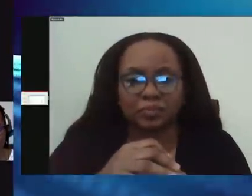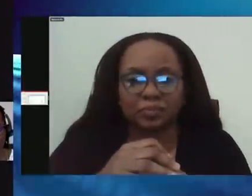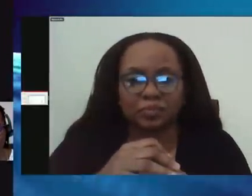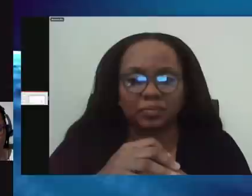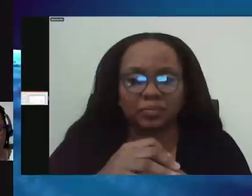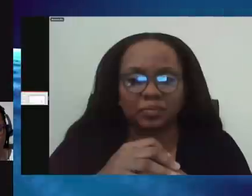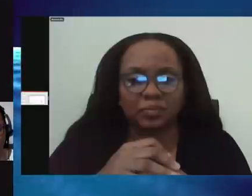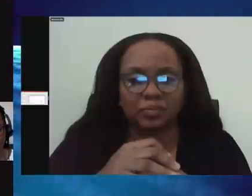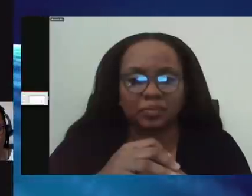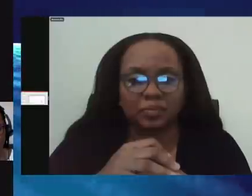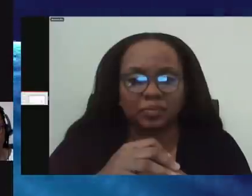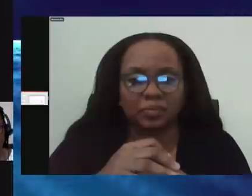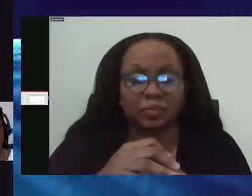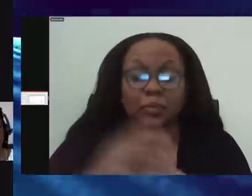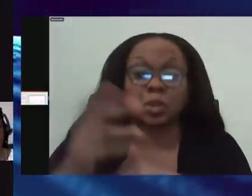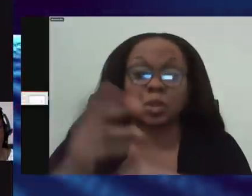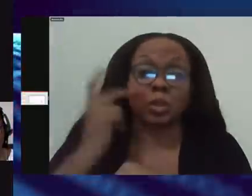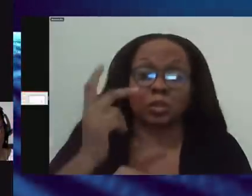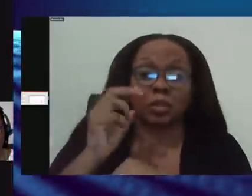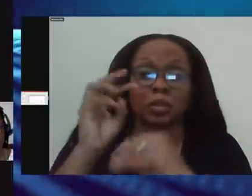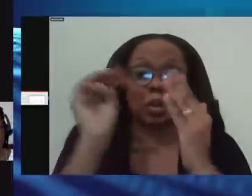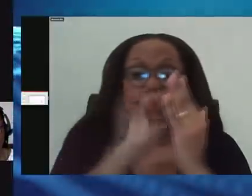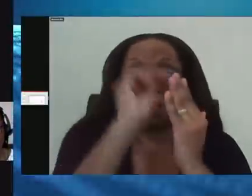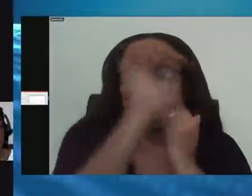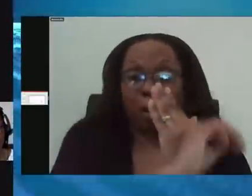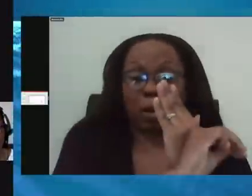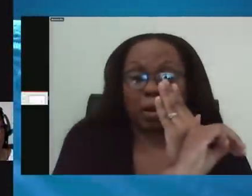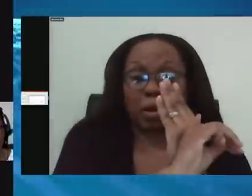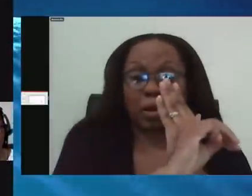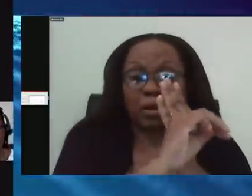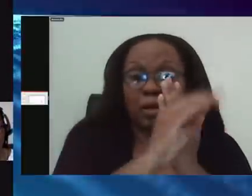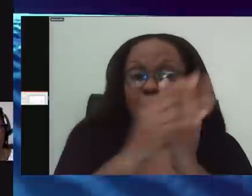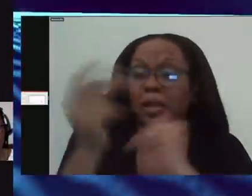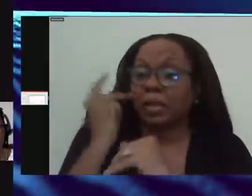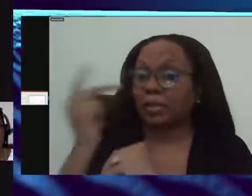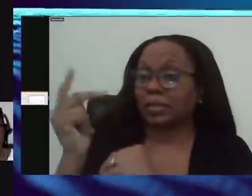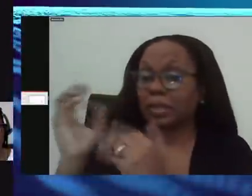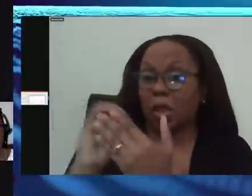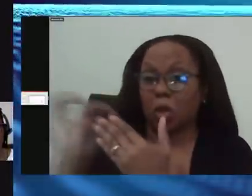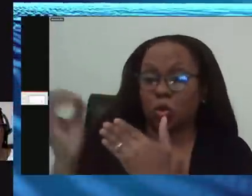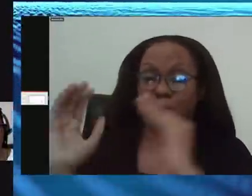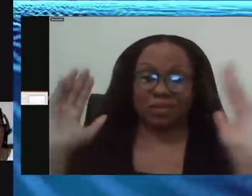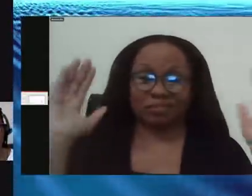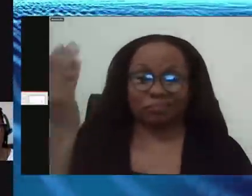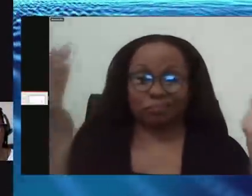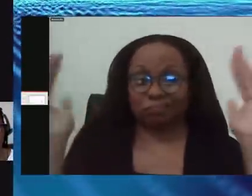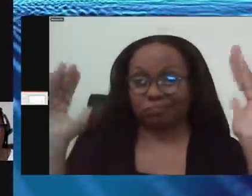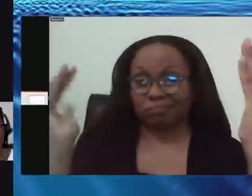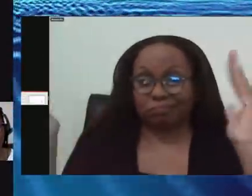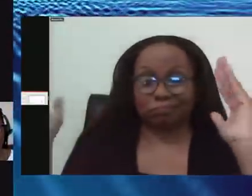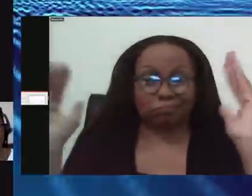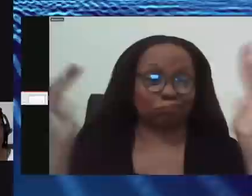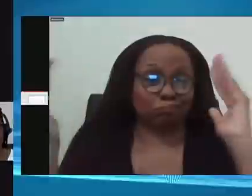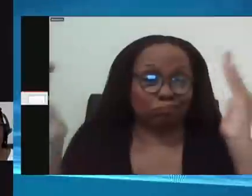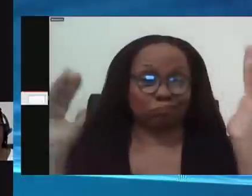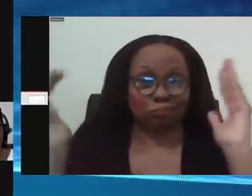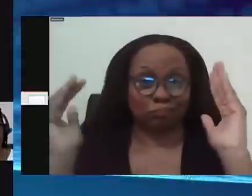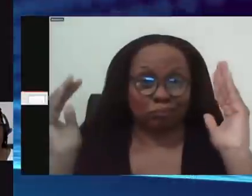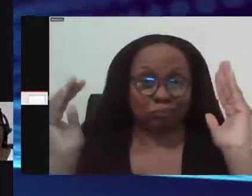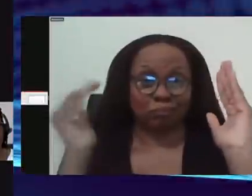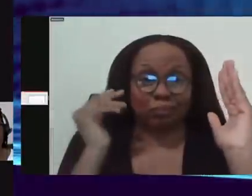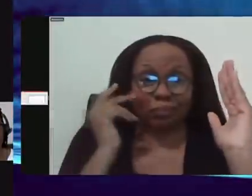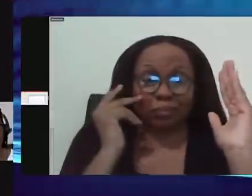March to what's happening here. You can clearly see the differences between the alpha and